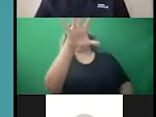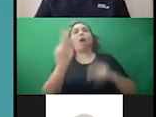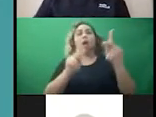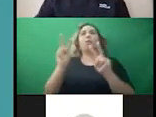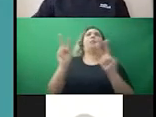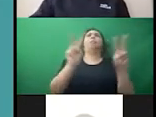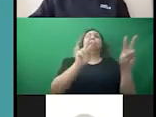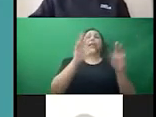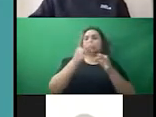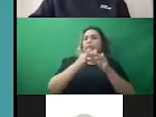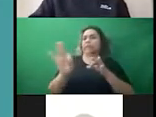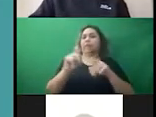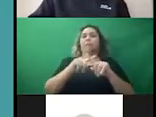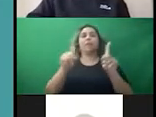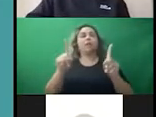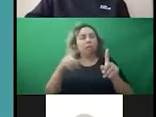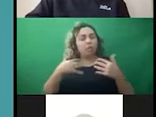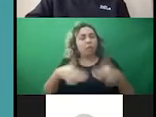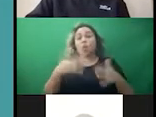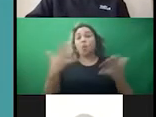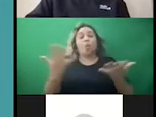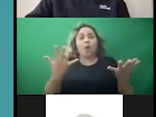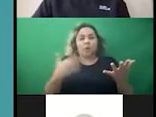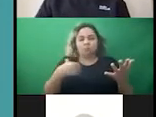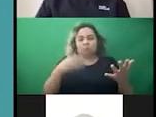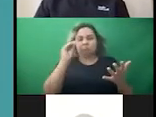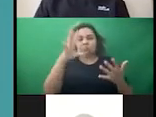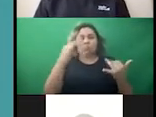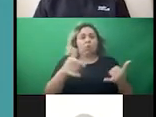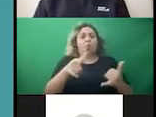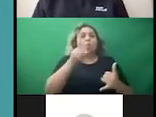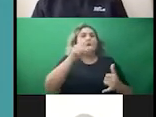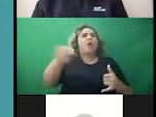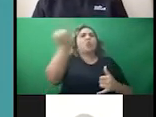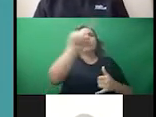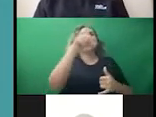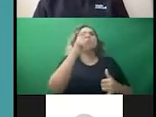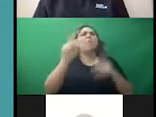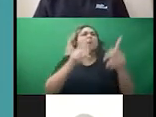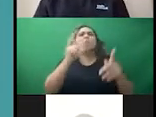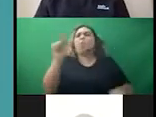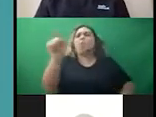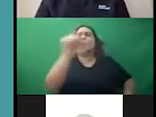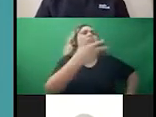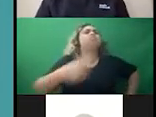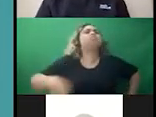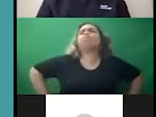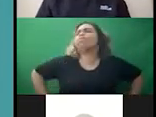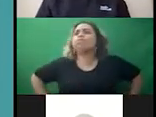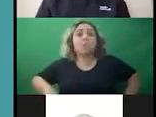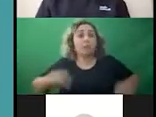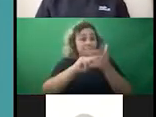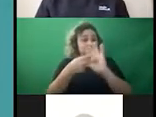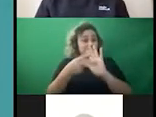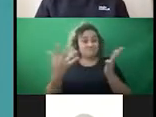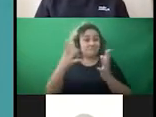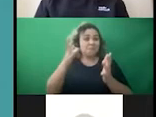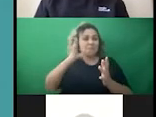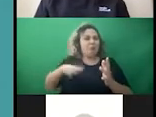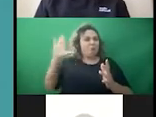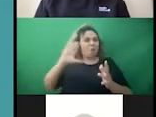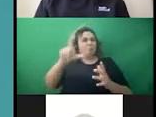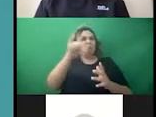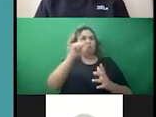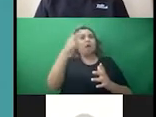simple but really telling one. And it's, who are your people? And what she meant by that was, who are you